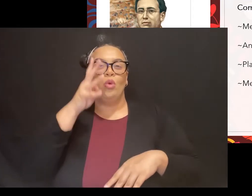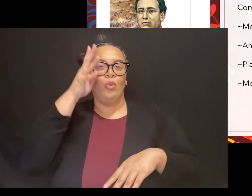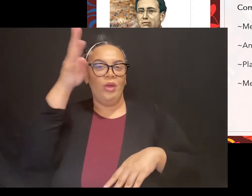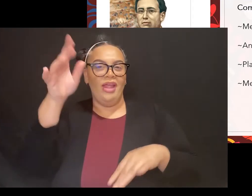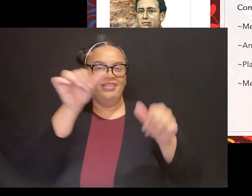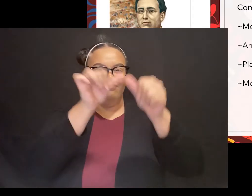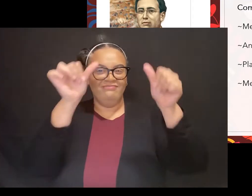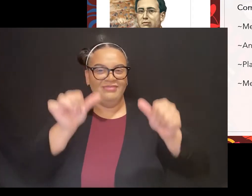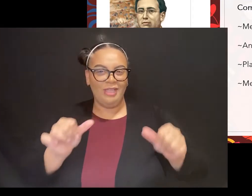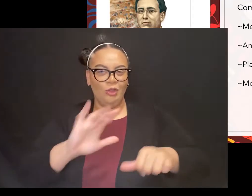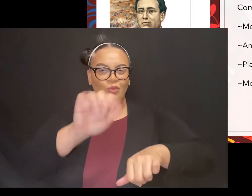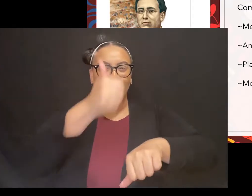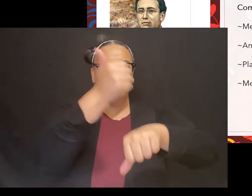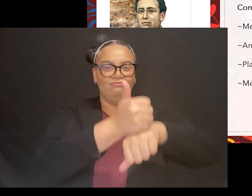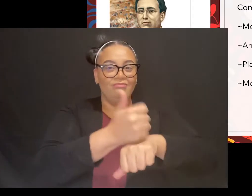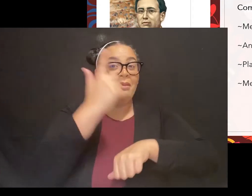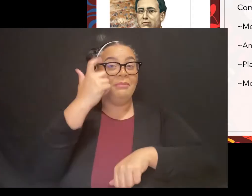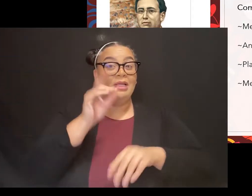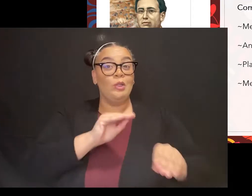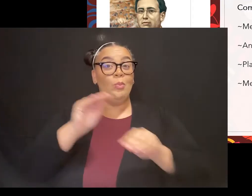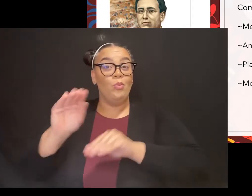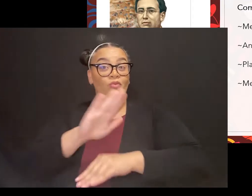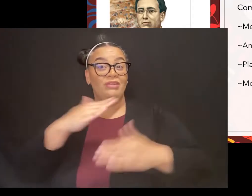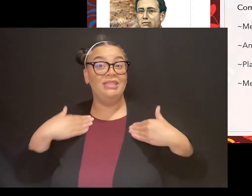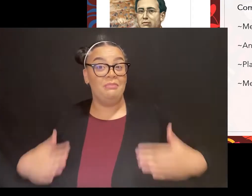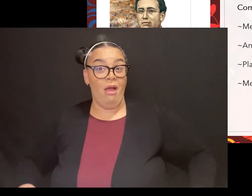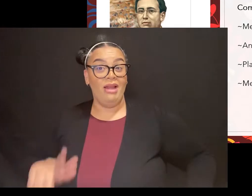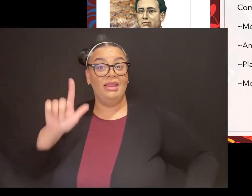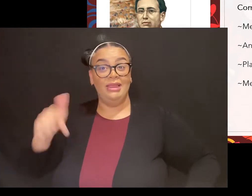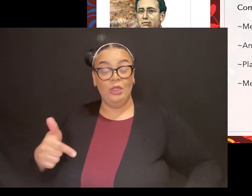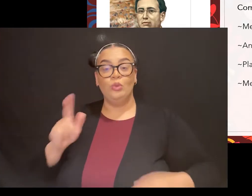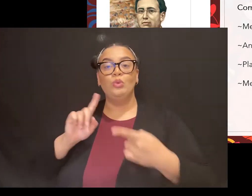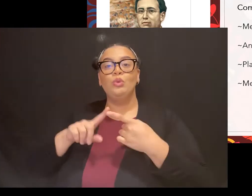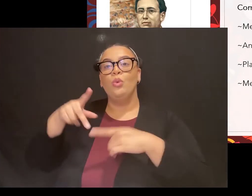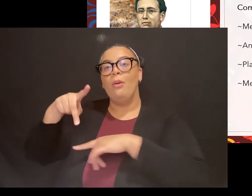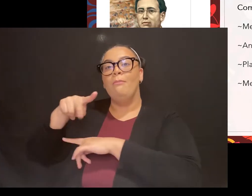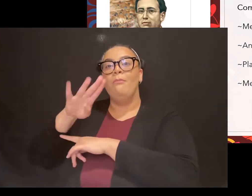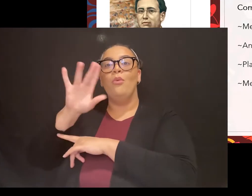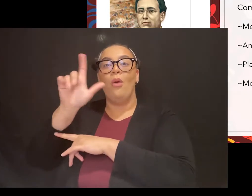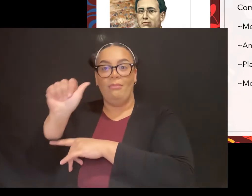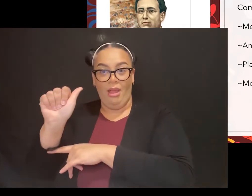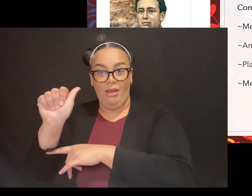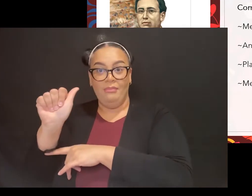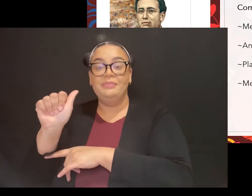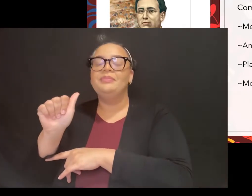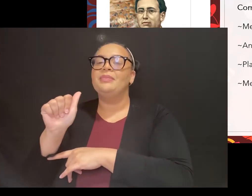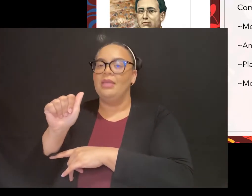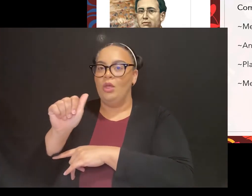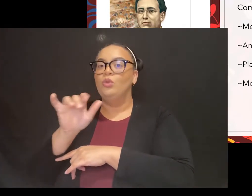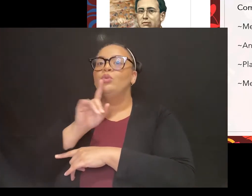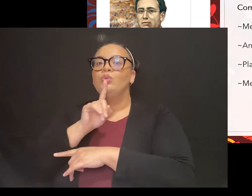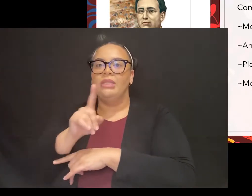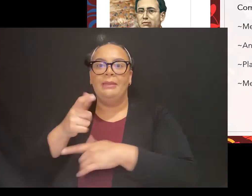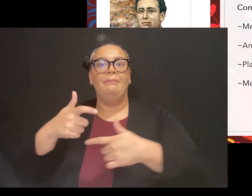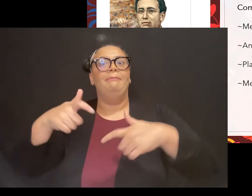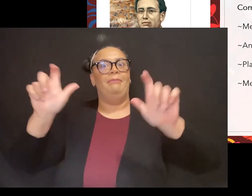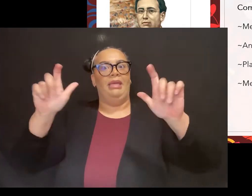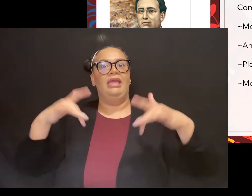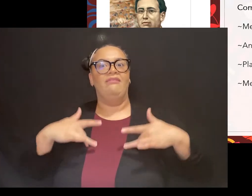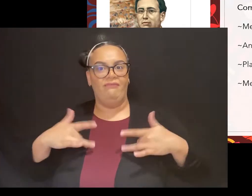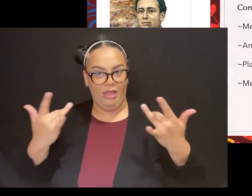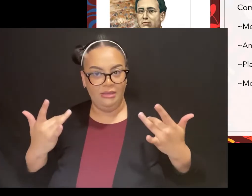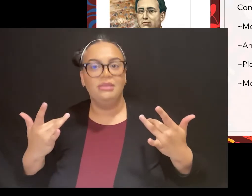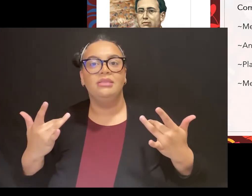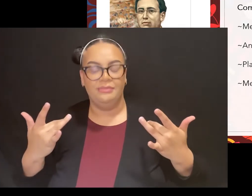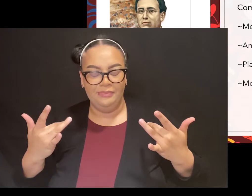because Puebla was such a significant event. That battle was such a significant event in Puebla. And they